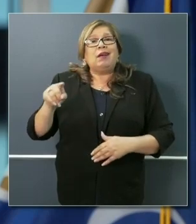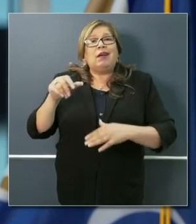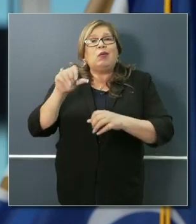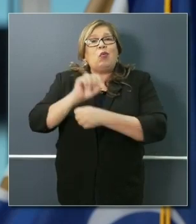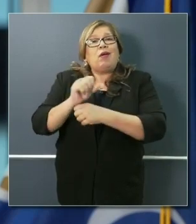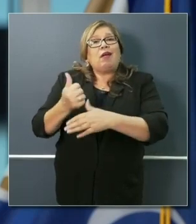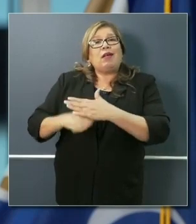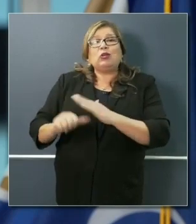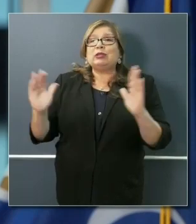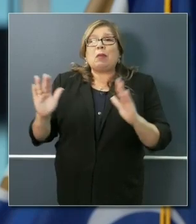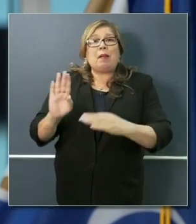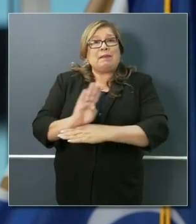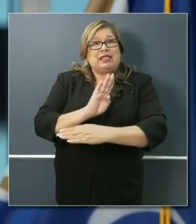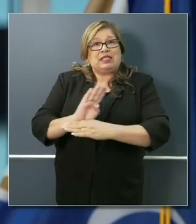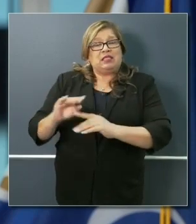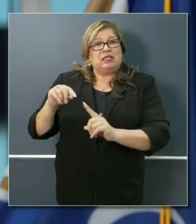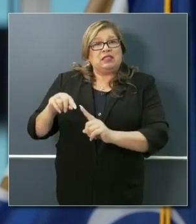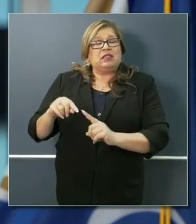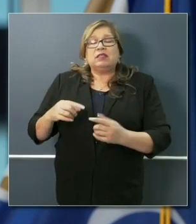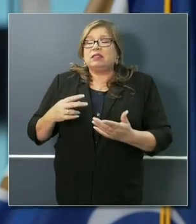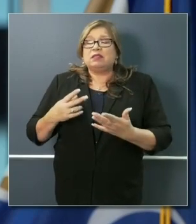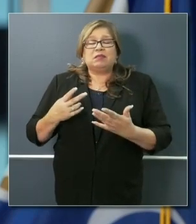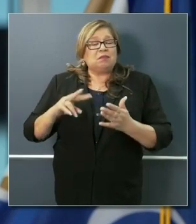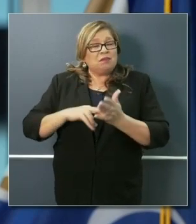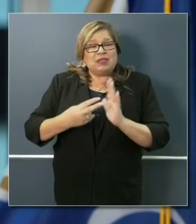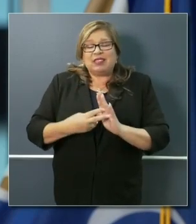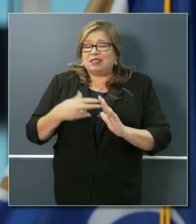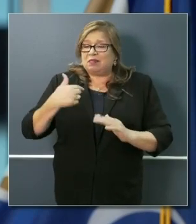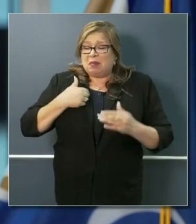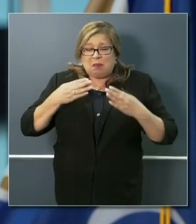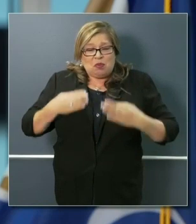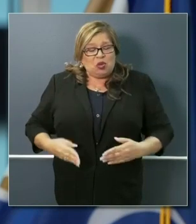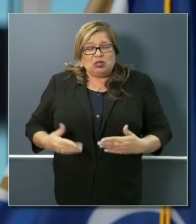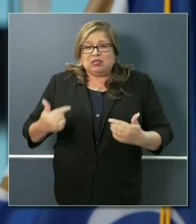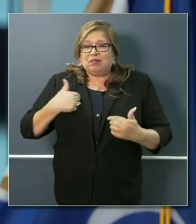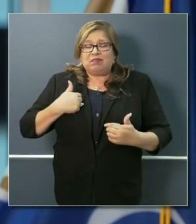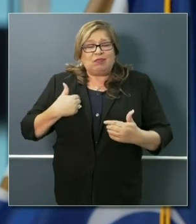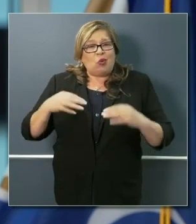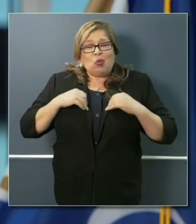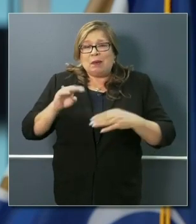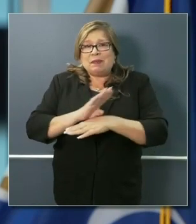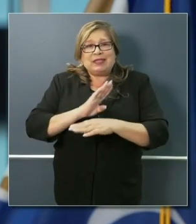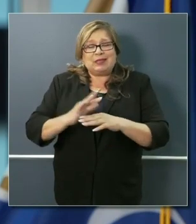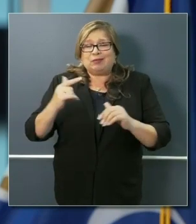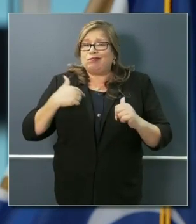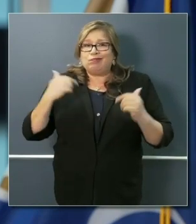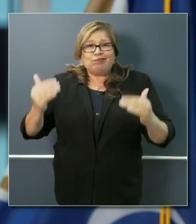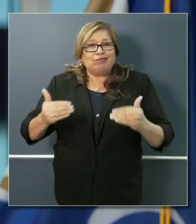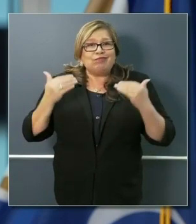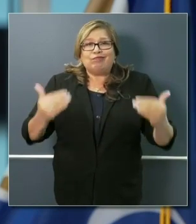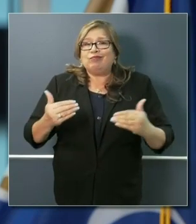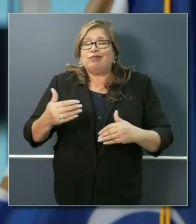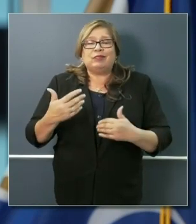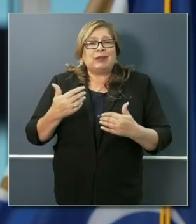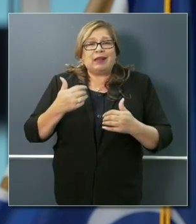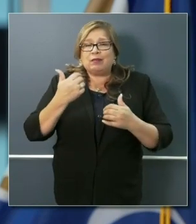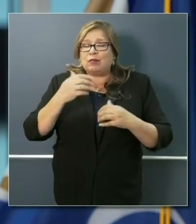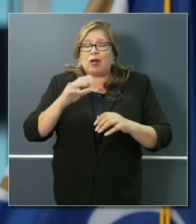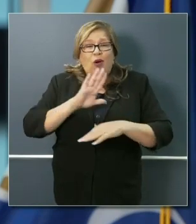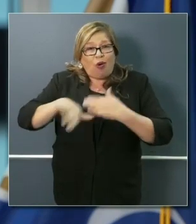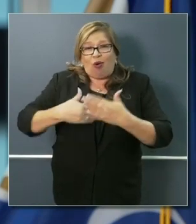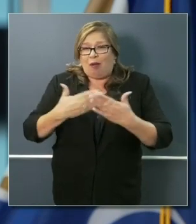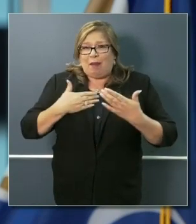businesses, people that make a go of it, put everything on the line, take risks in ways large and small.